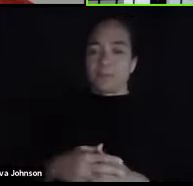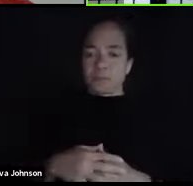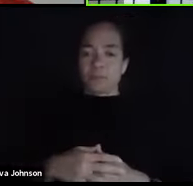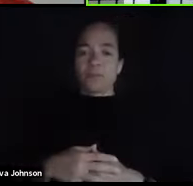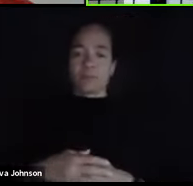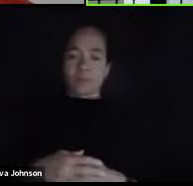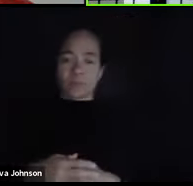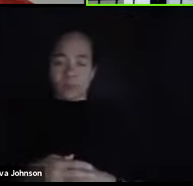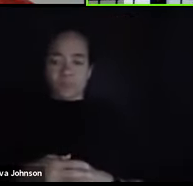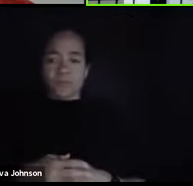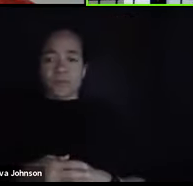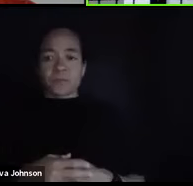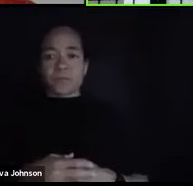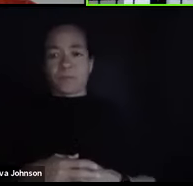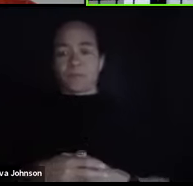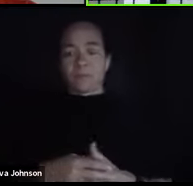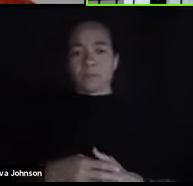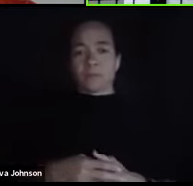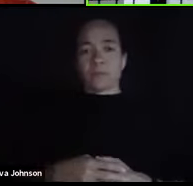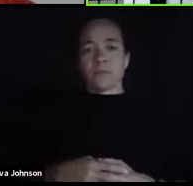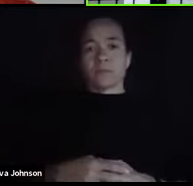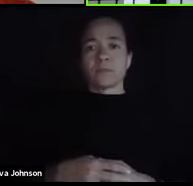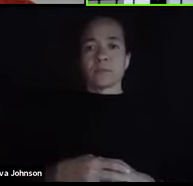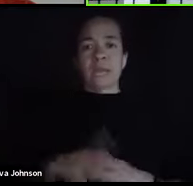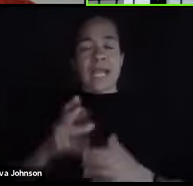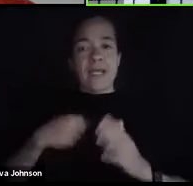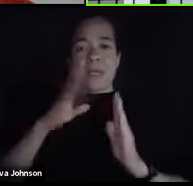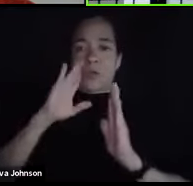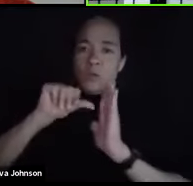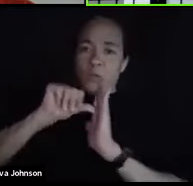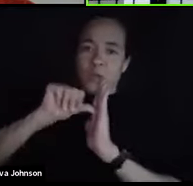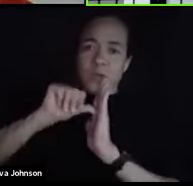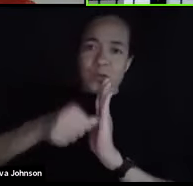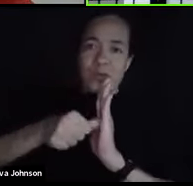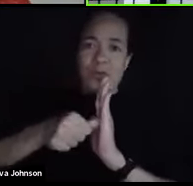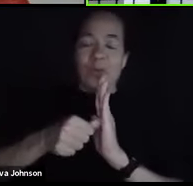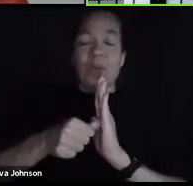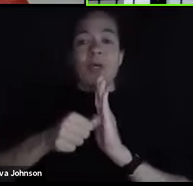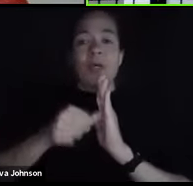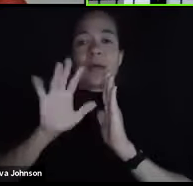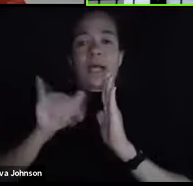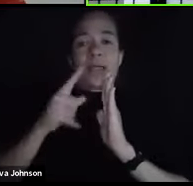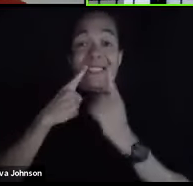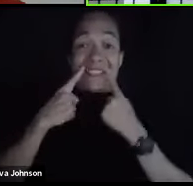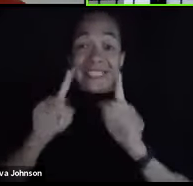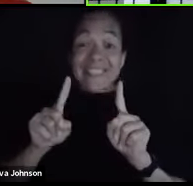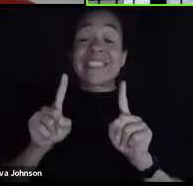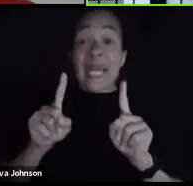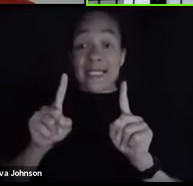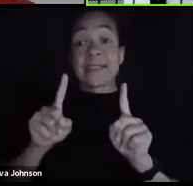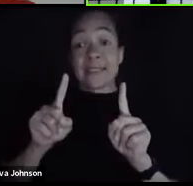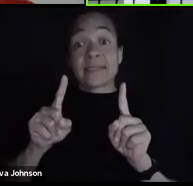emphasize the success rate that these